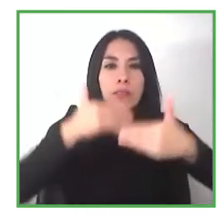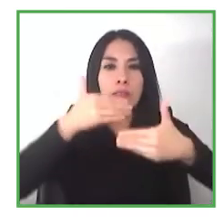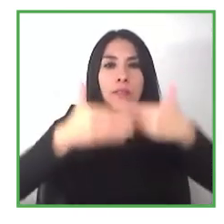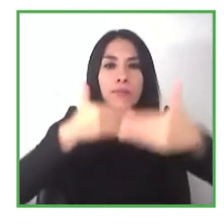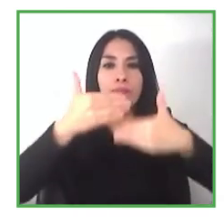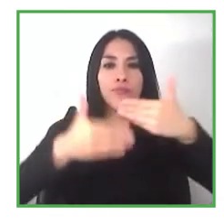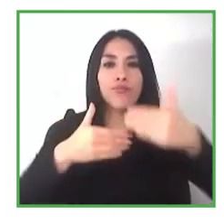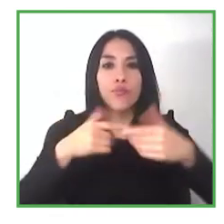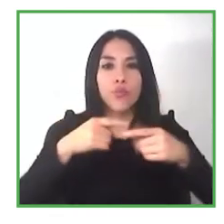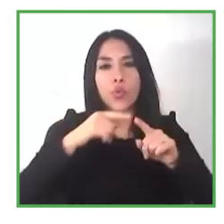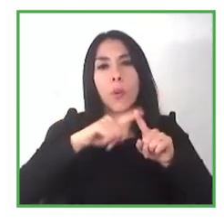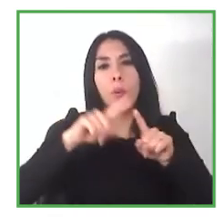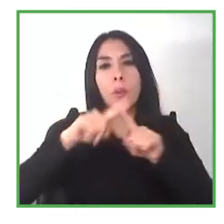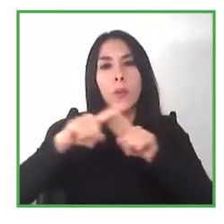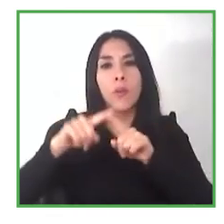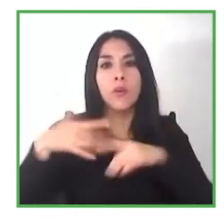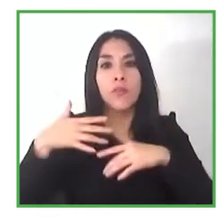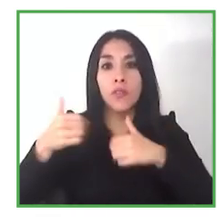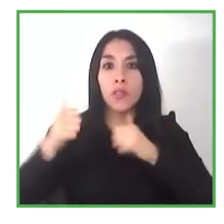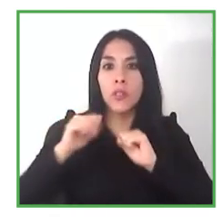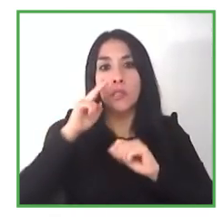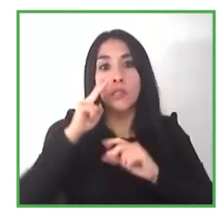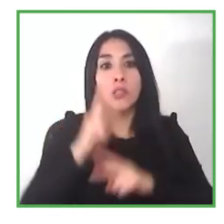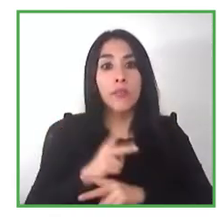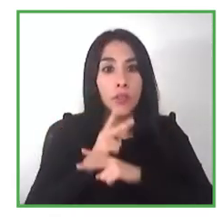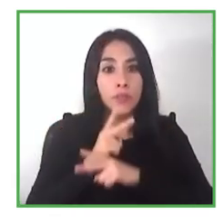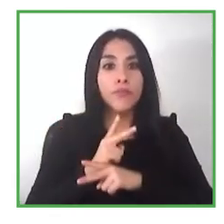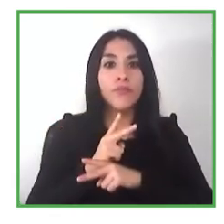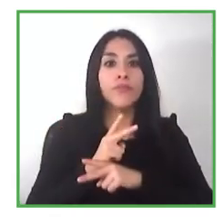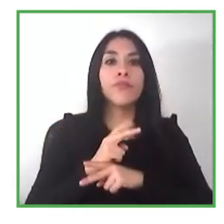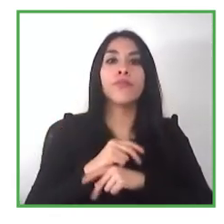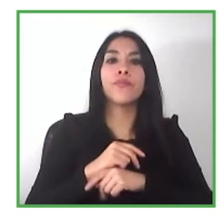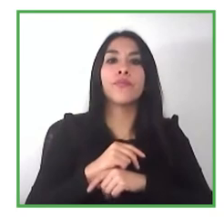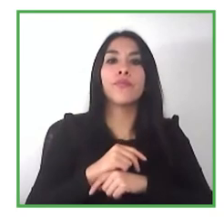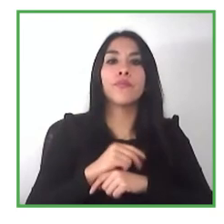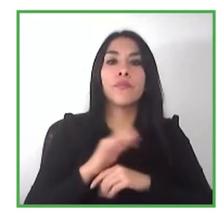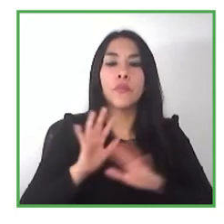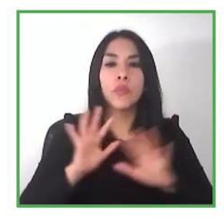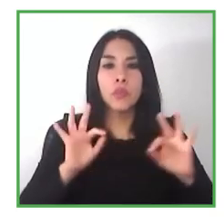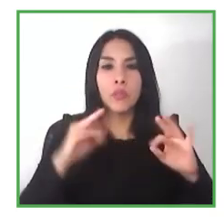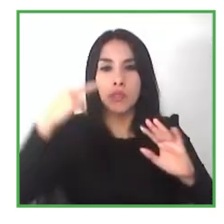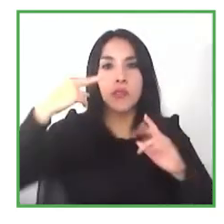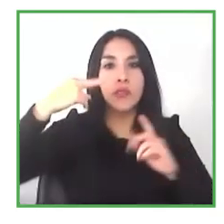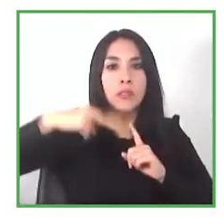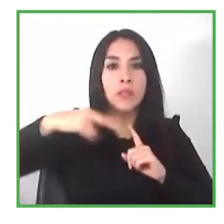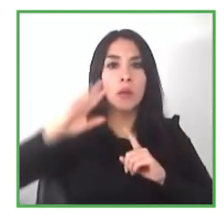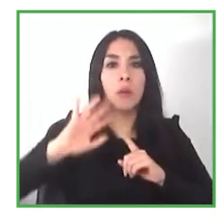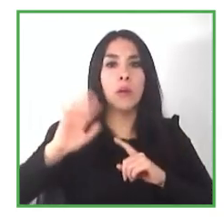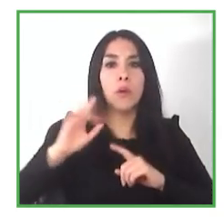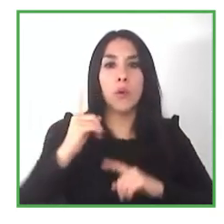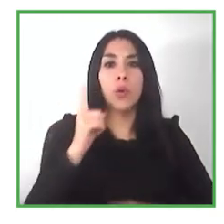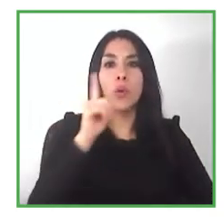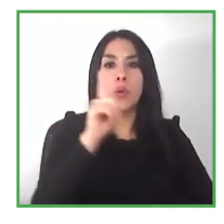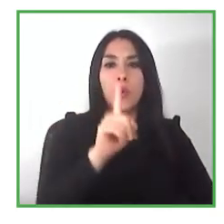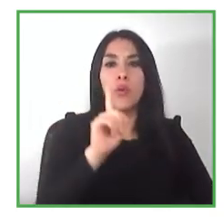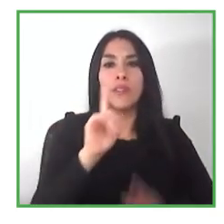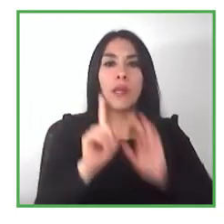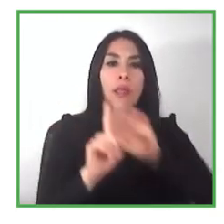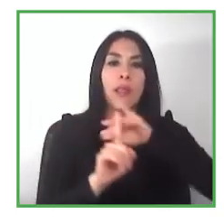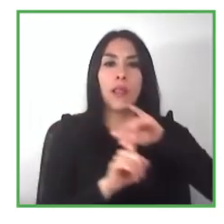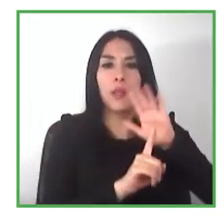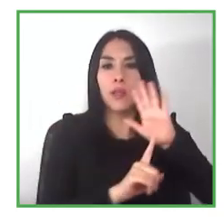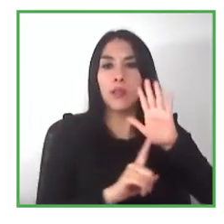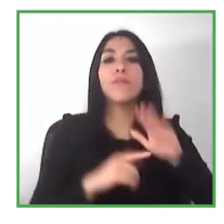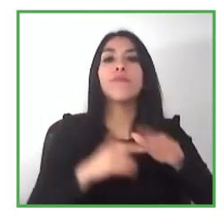very or are over protected with a young and adults with learning disabilities so